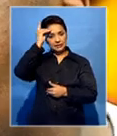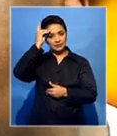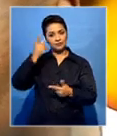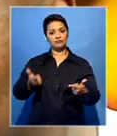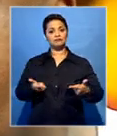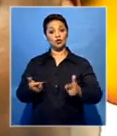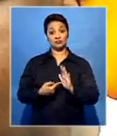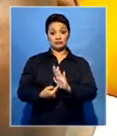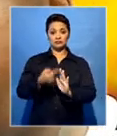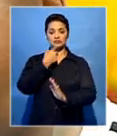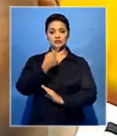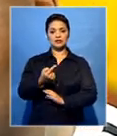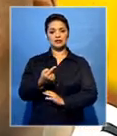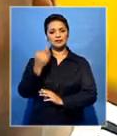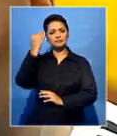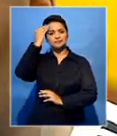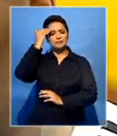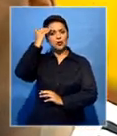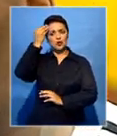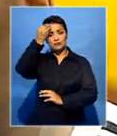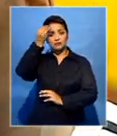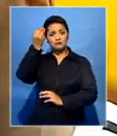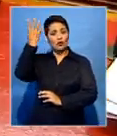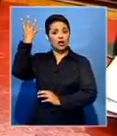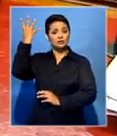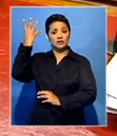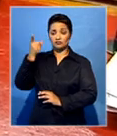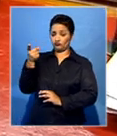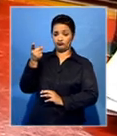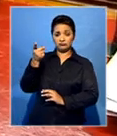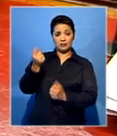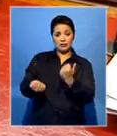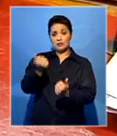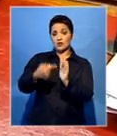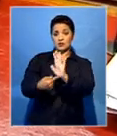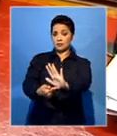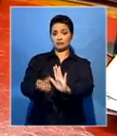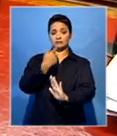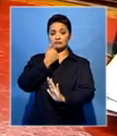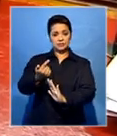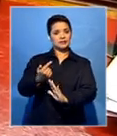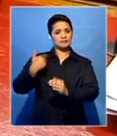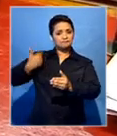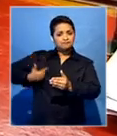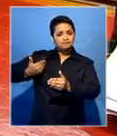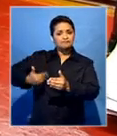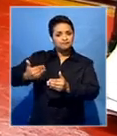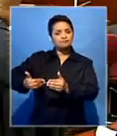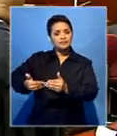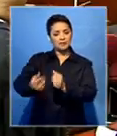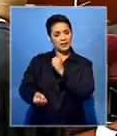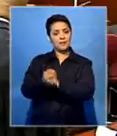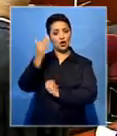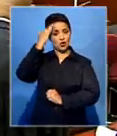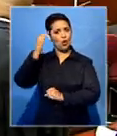said Nchongwana suffered from amnesia, but the court said evidence proved that his conduct during all the attacks was rational.